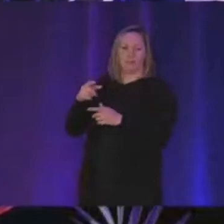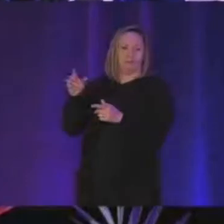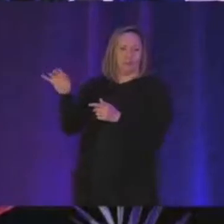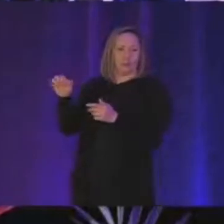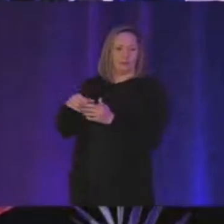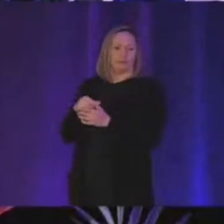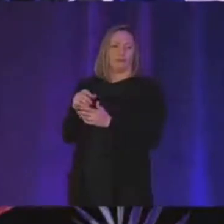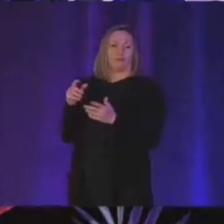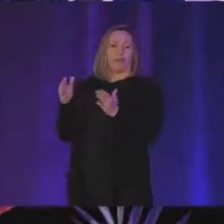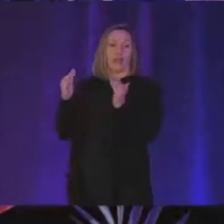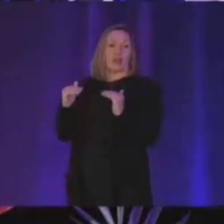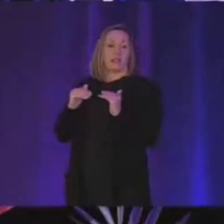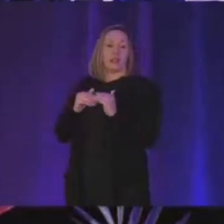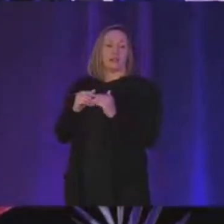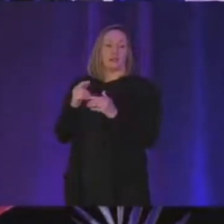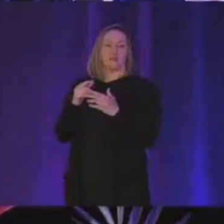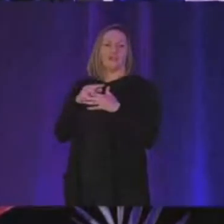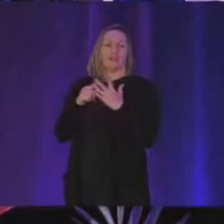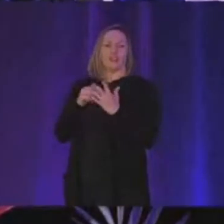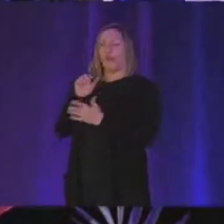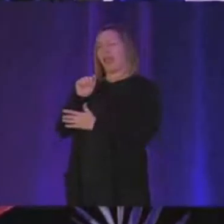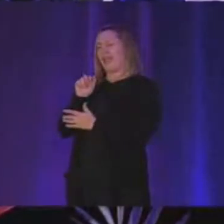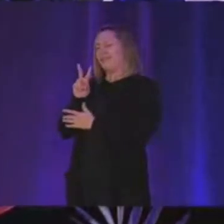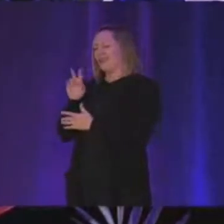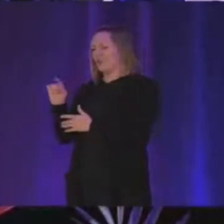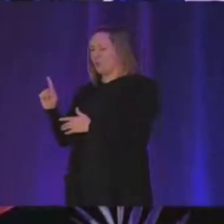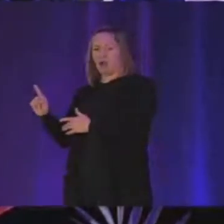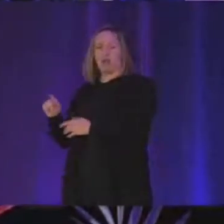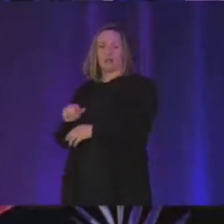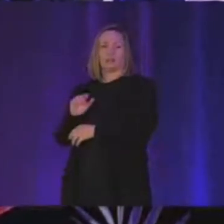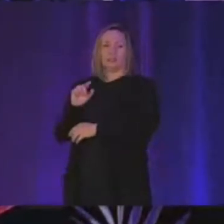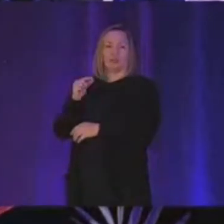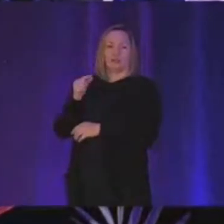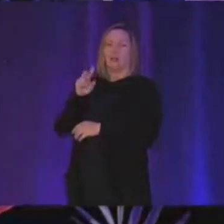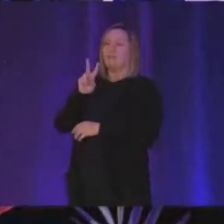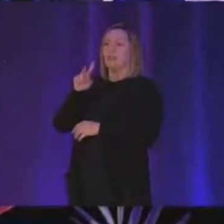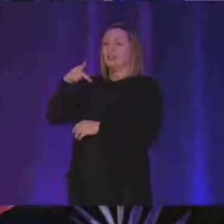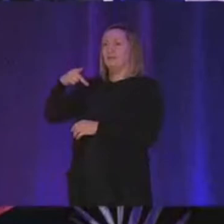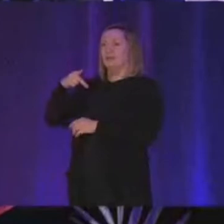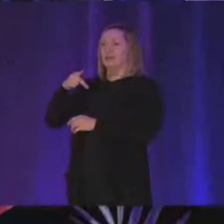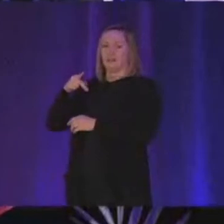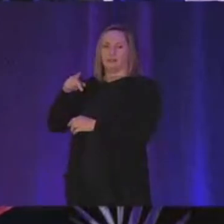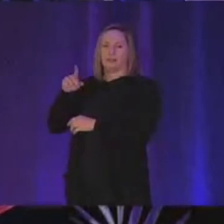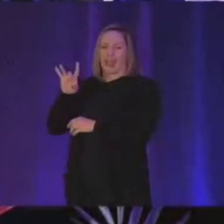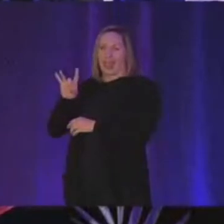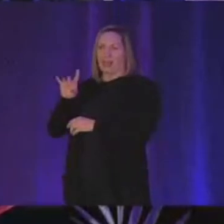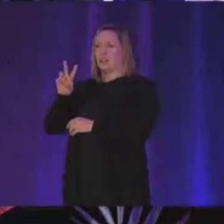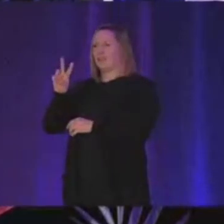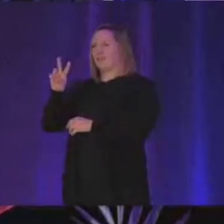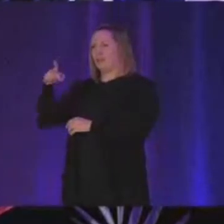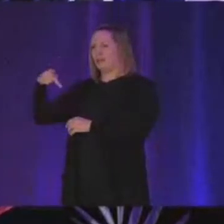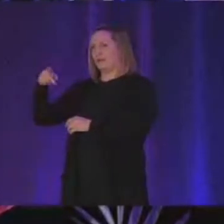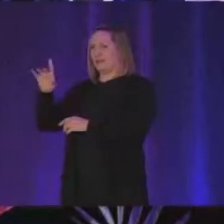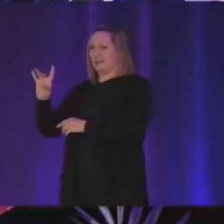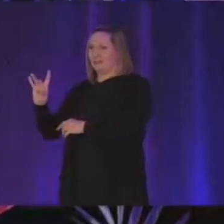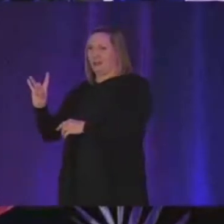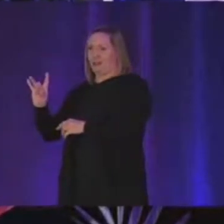and then there's a few other ones like av1 and vp8 vp9 so this is like a video codec